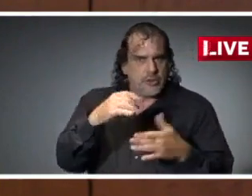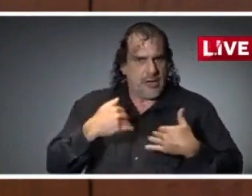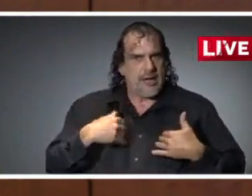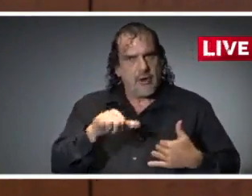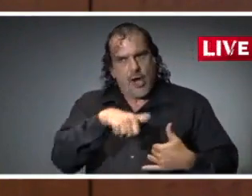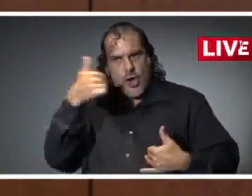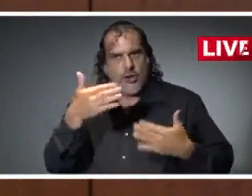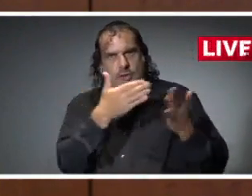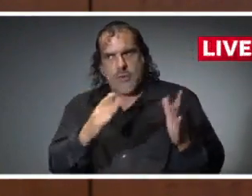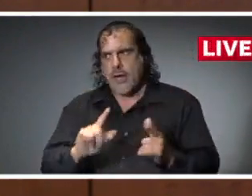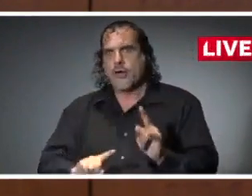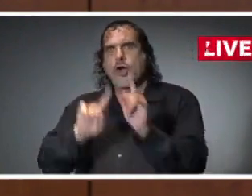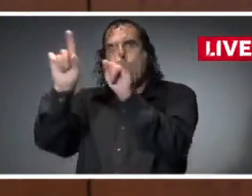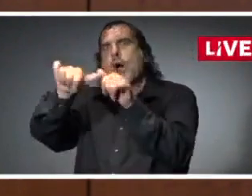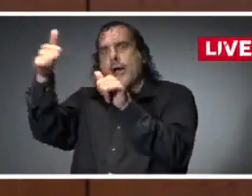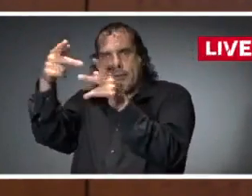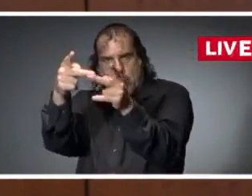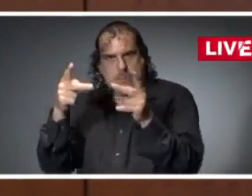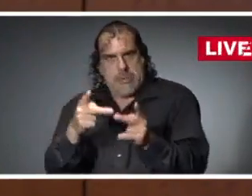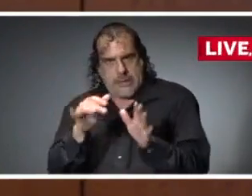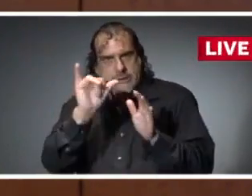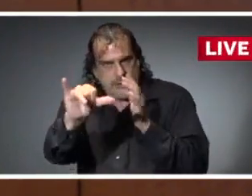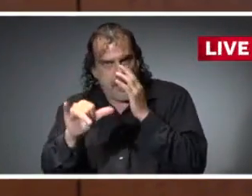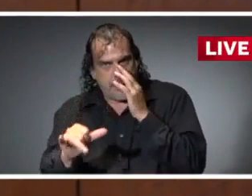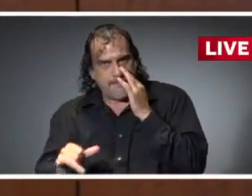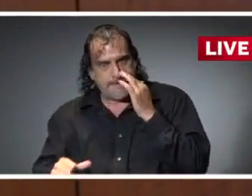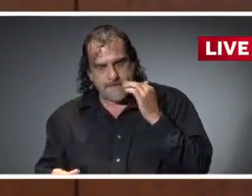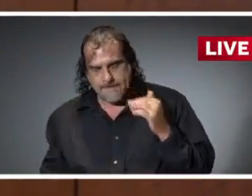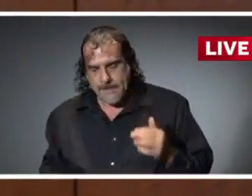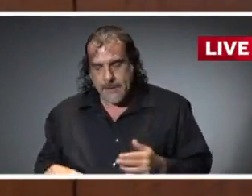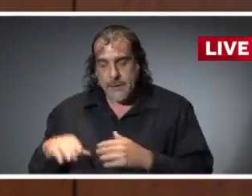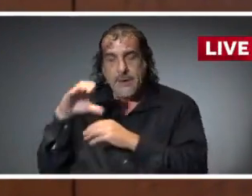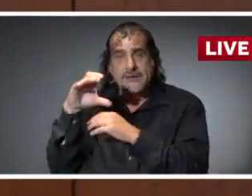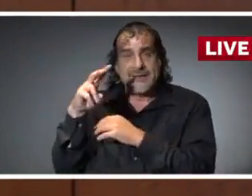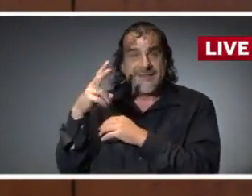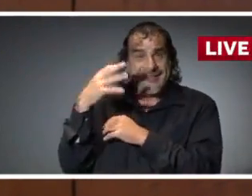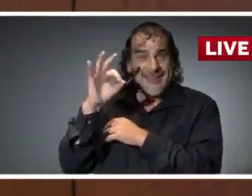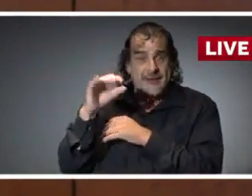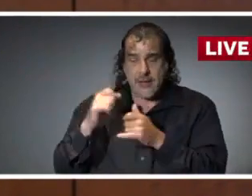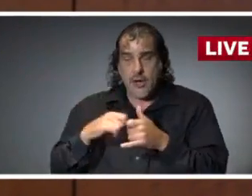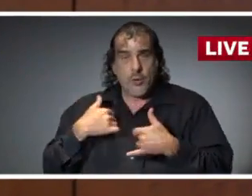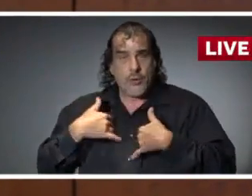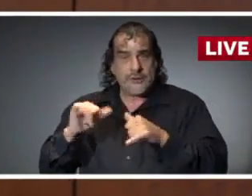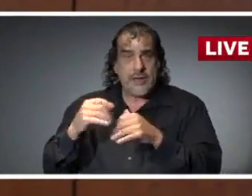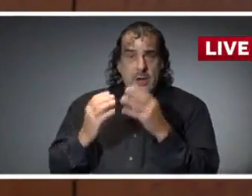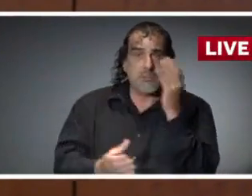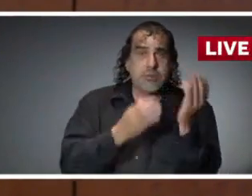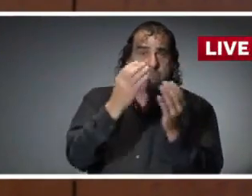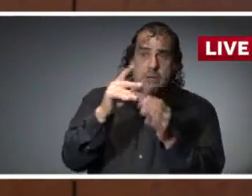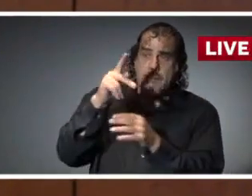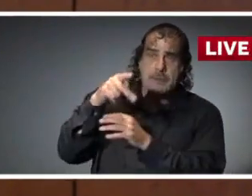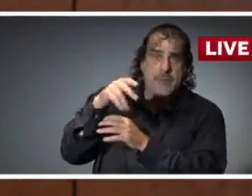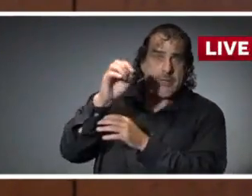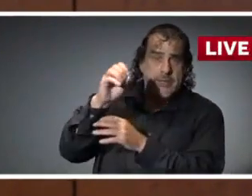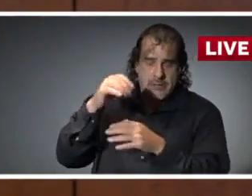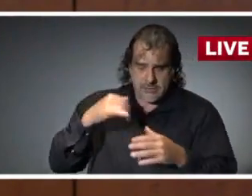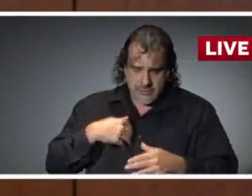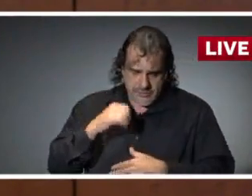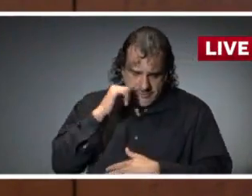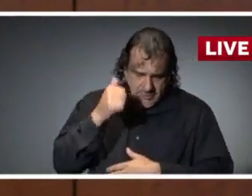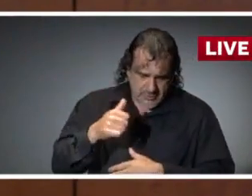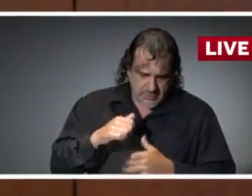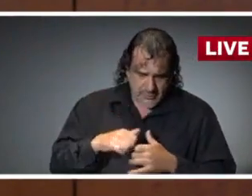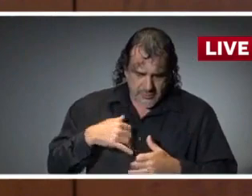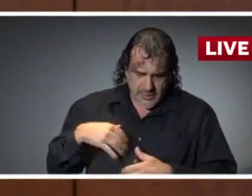please evacuate. Quick update on COVID. Real quickly, PPE deliveries will continue to go out. As of tomorrow, we will have delivered to